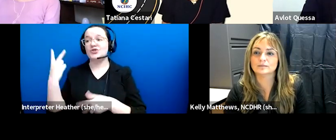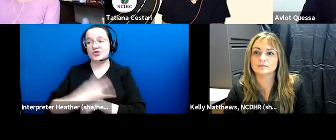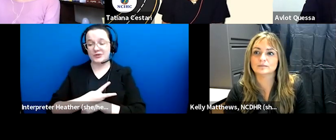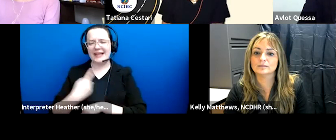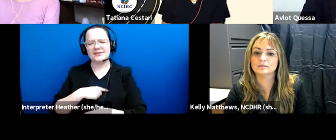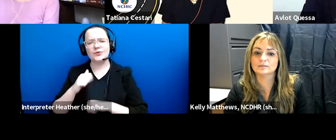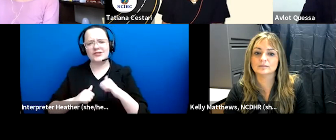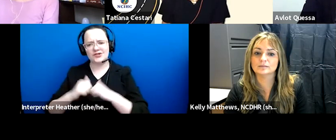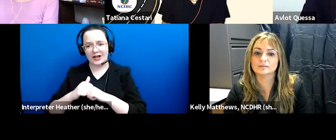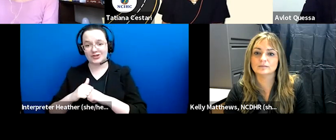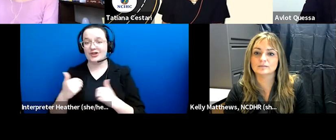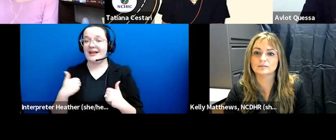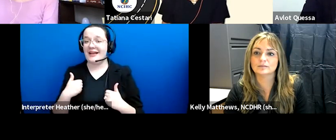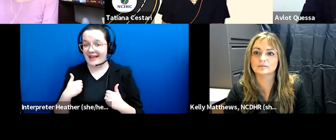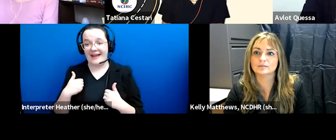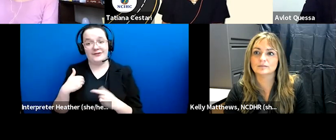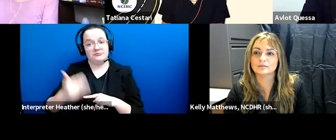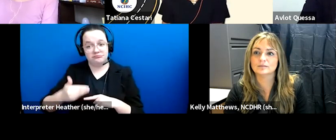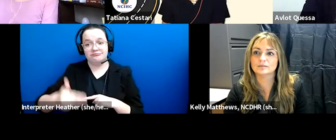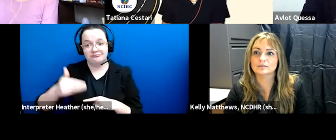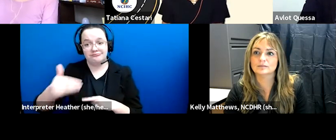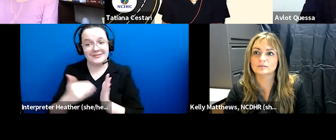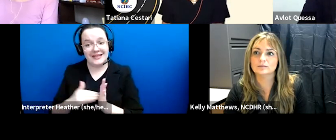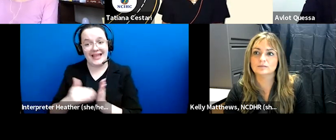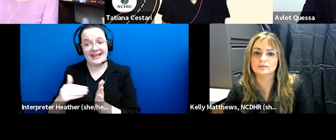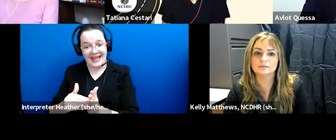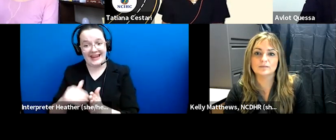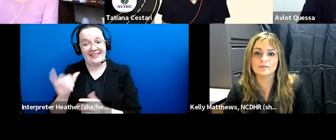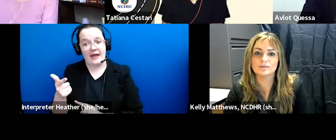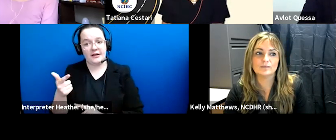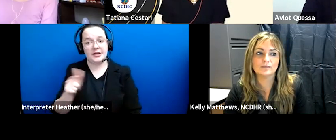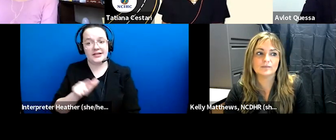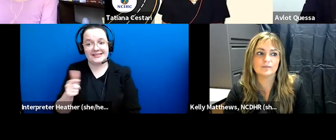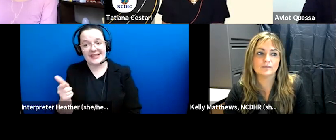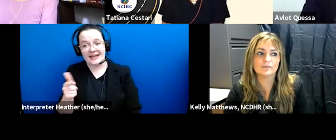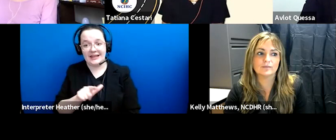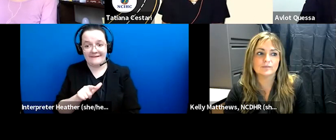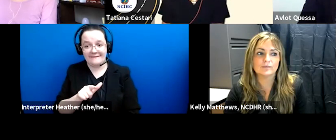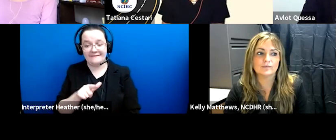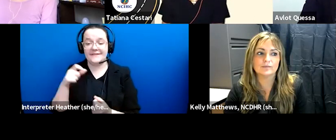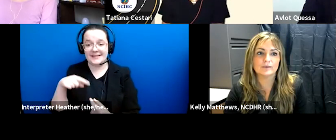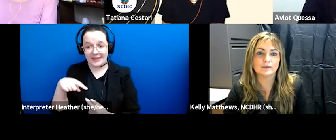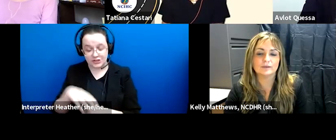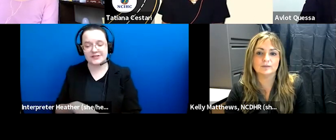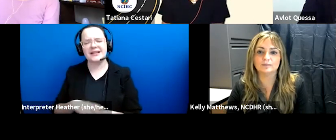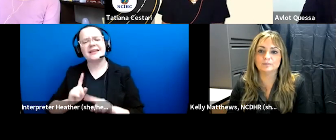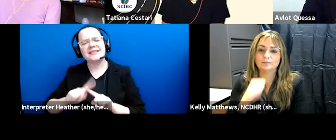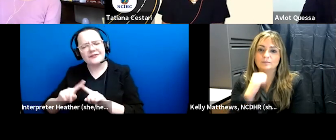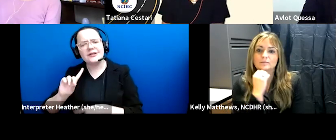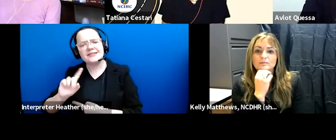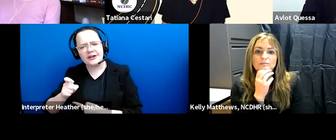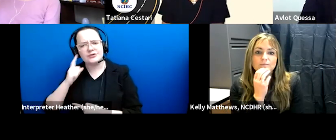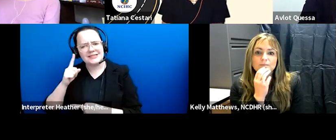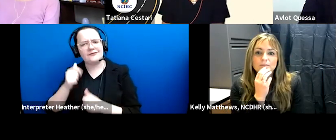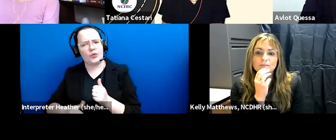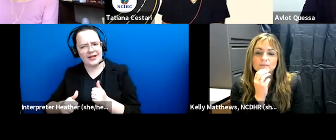round after round of consecutive simulations different diagnoses for each round um